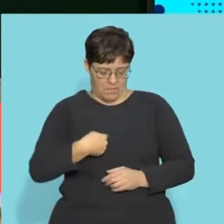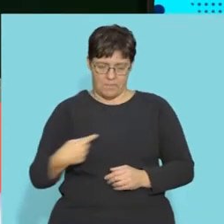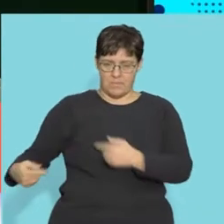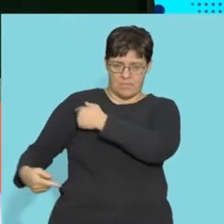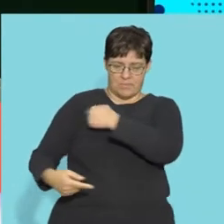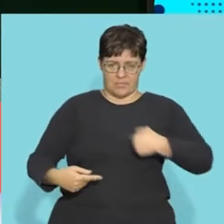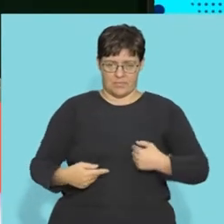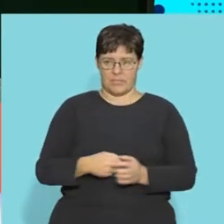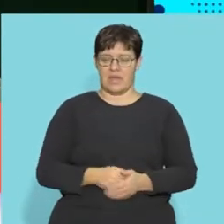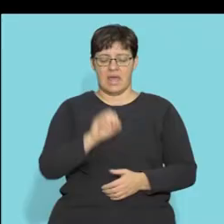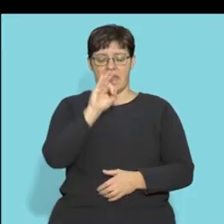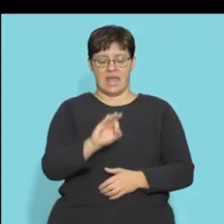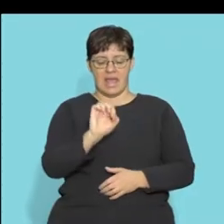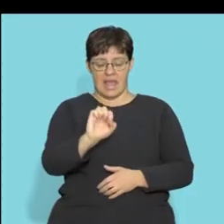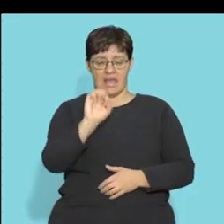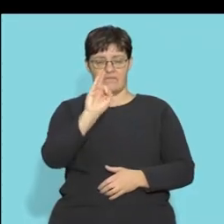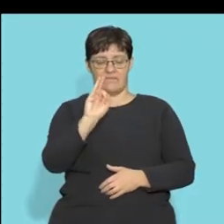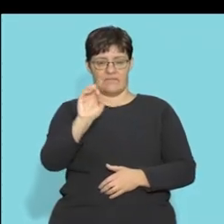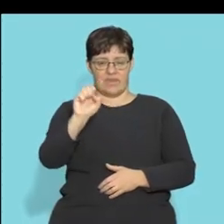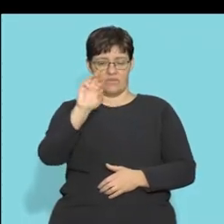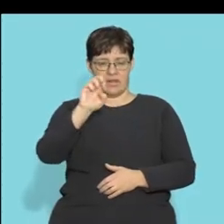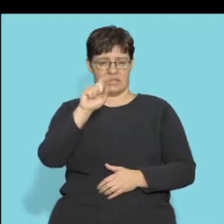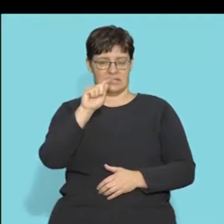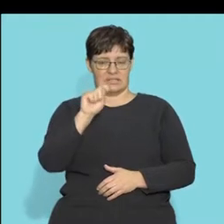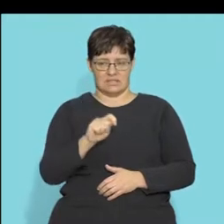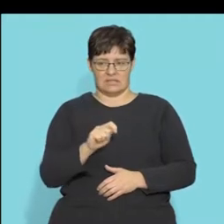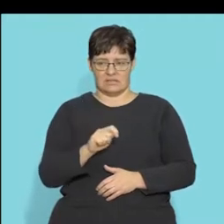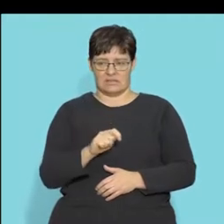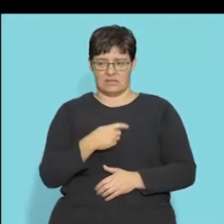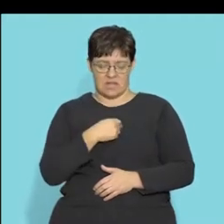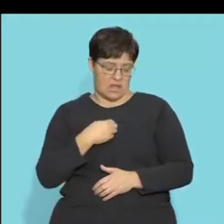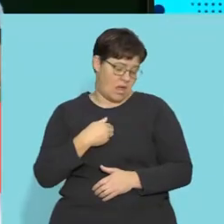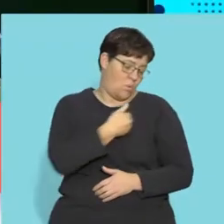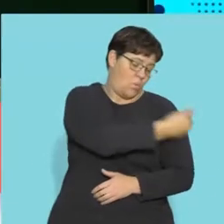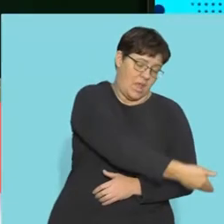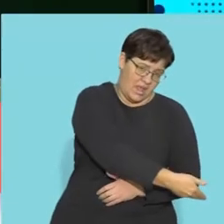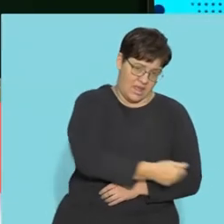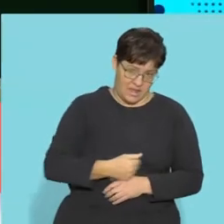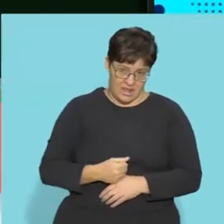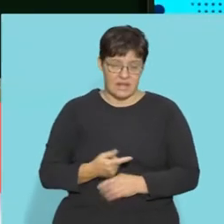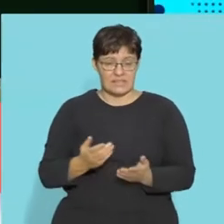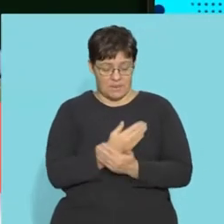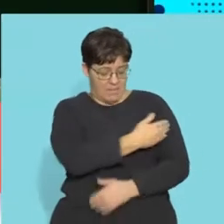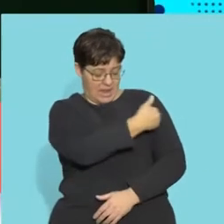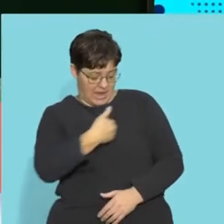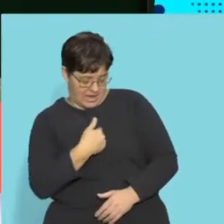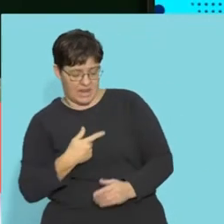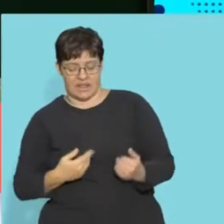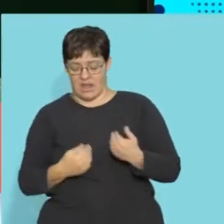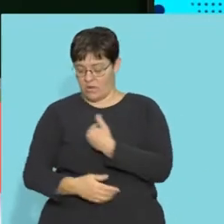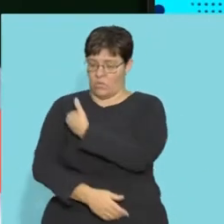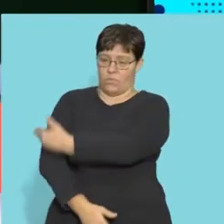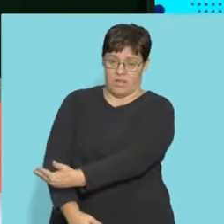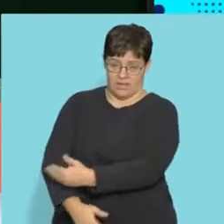it. And efferent is conducting outwards. So it's away from the central nervous